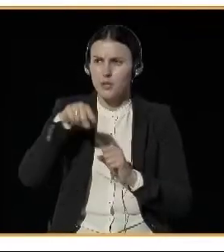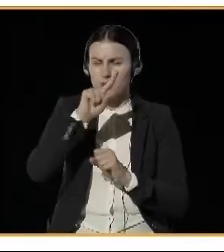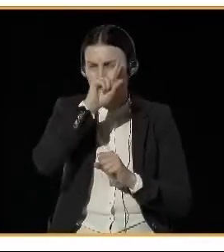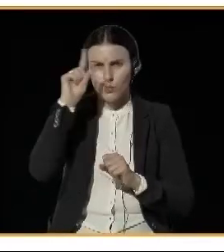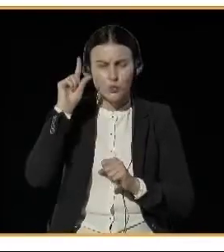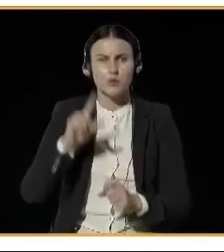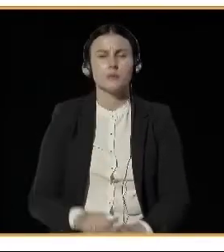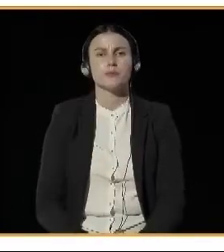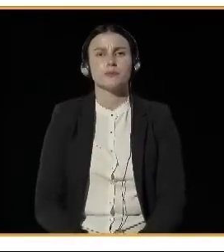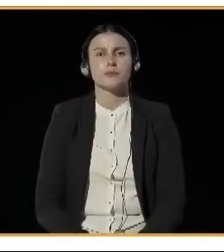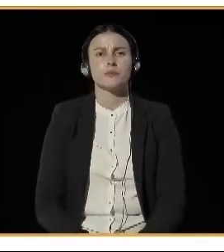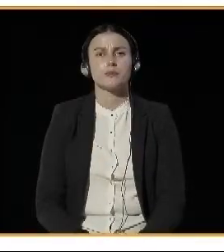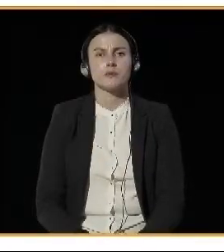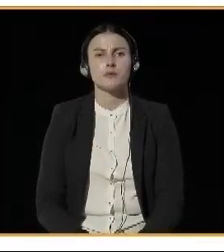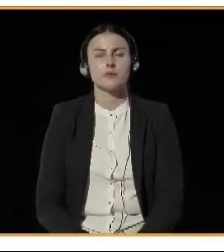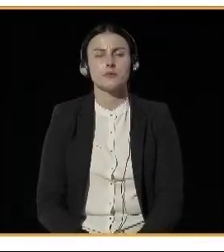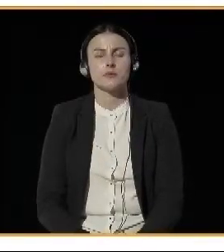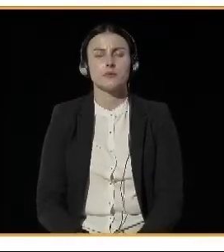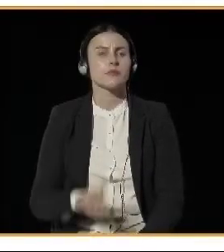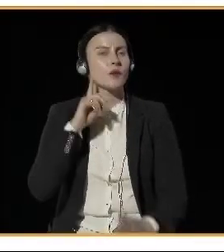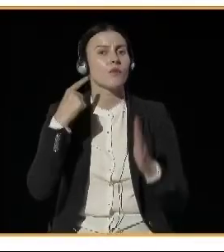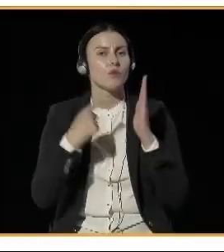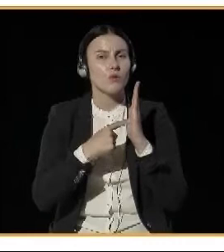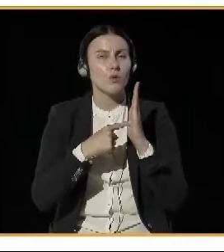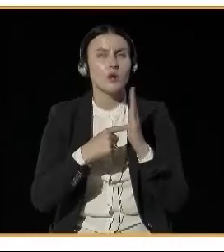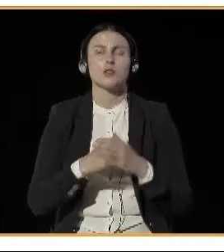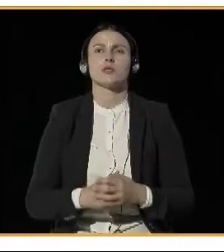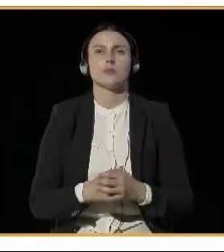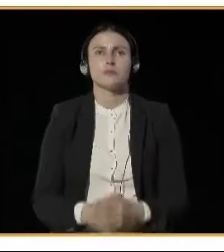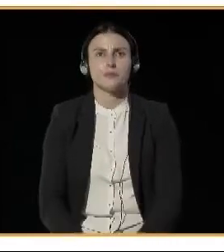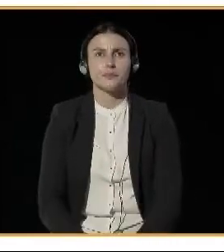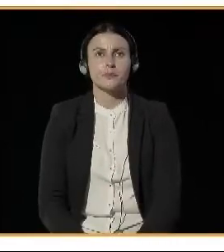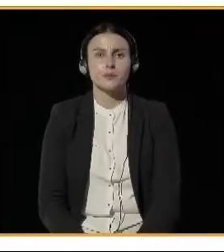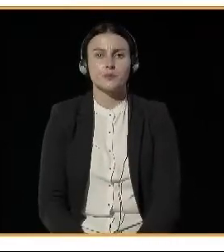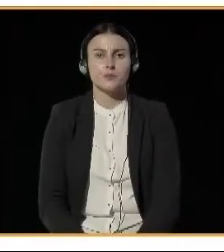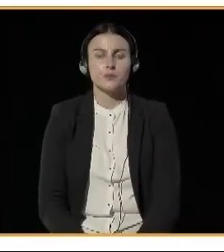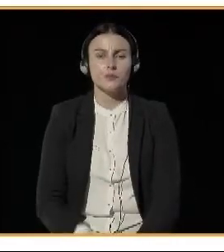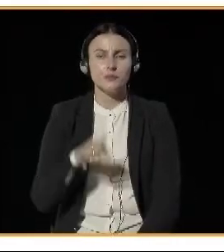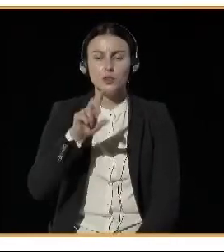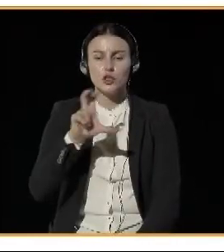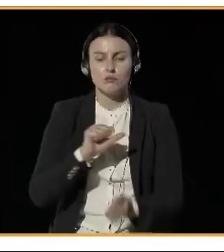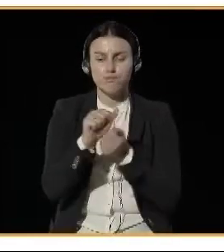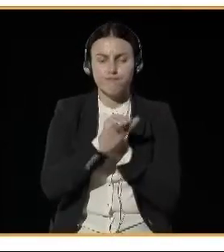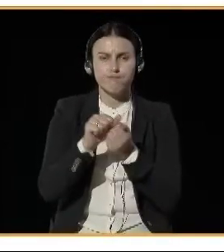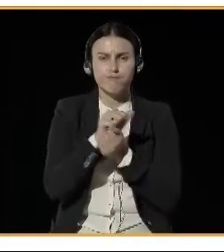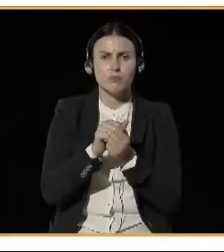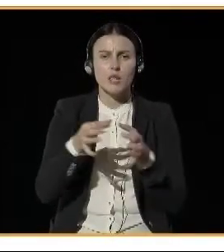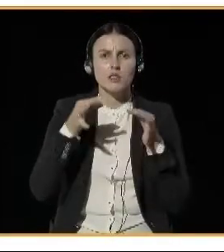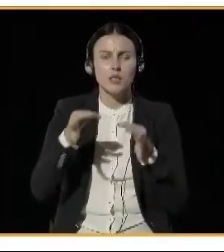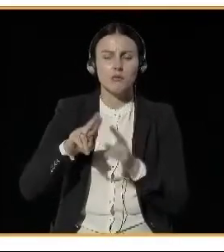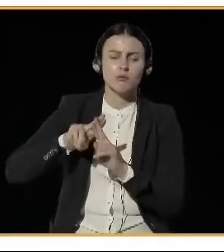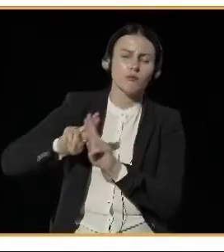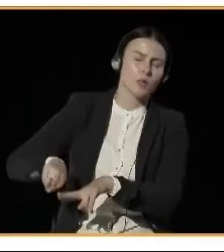And then there is an ad campaign against idle engines and it's in the form of sign and information campaign,